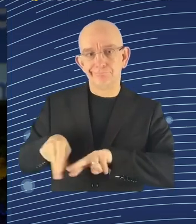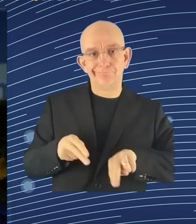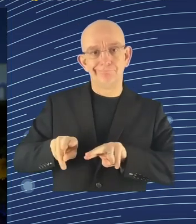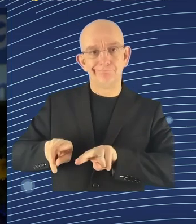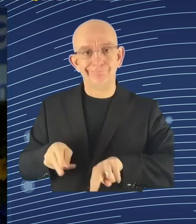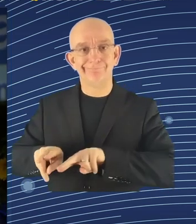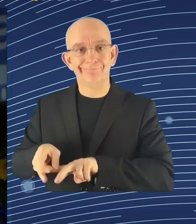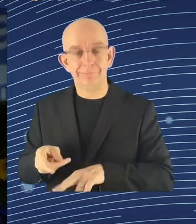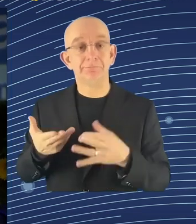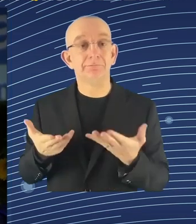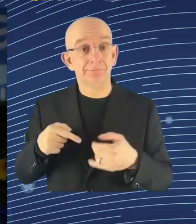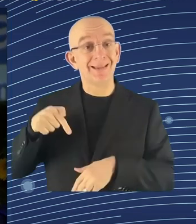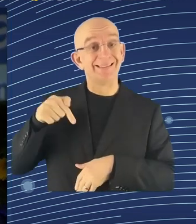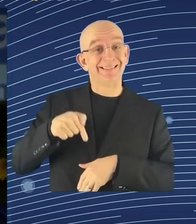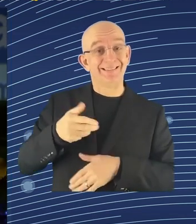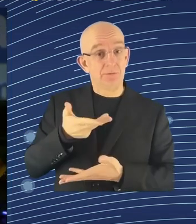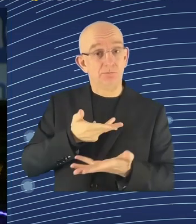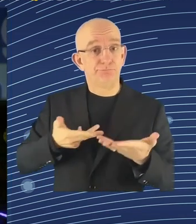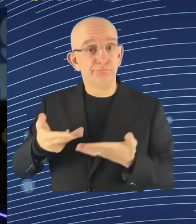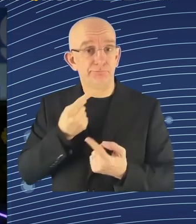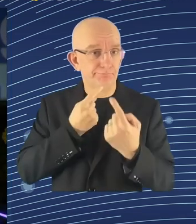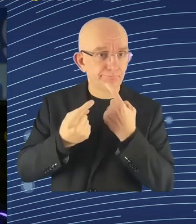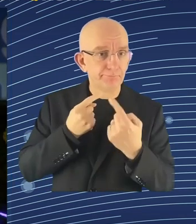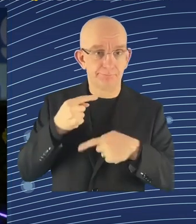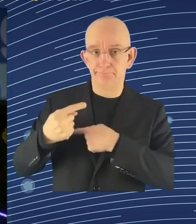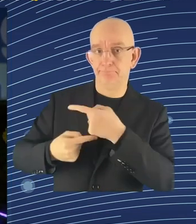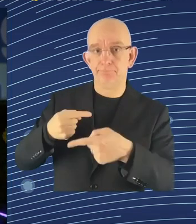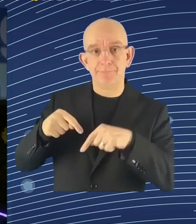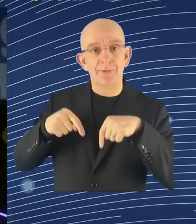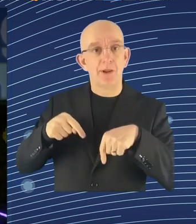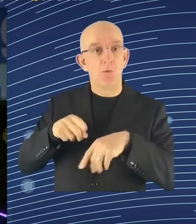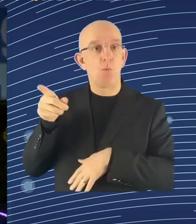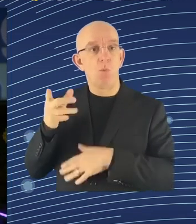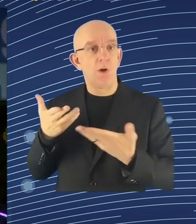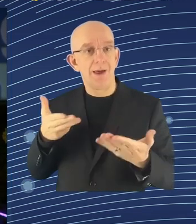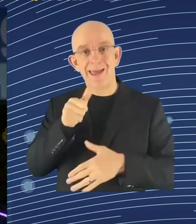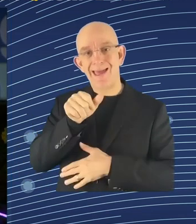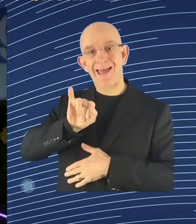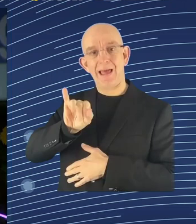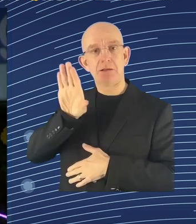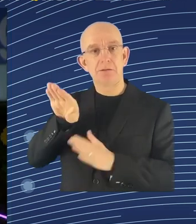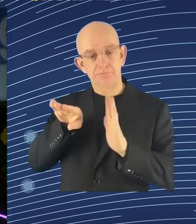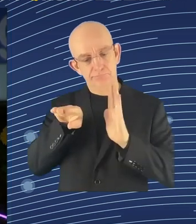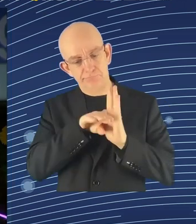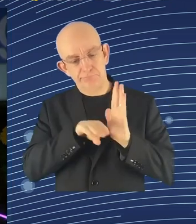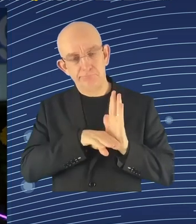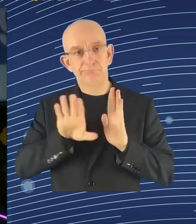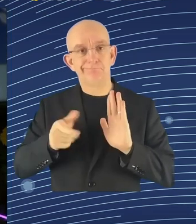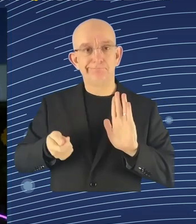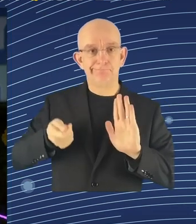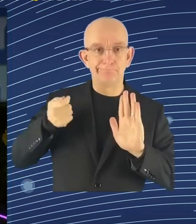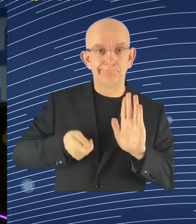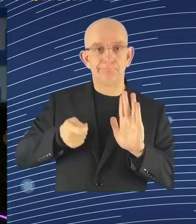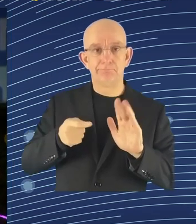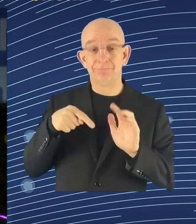Intelligence Act, which should become the first legal framework worldwide regulating the use of AI in the